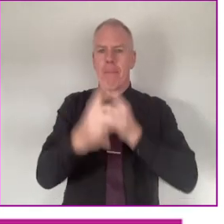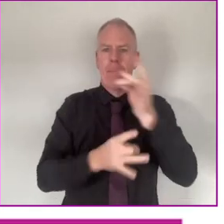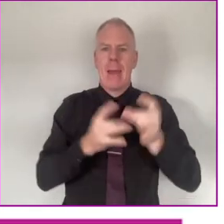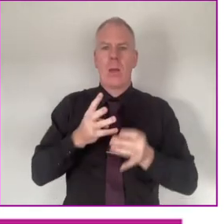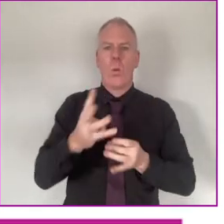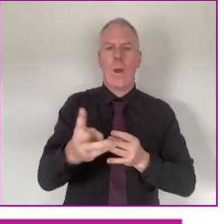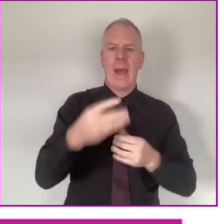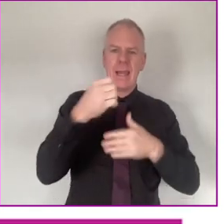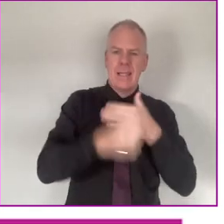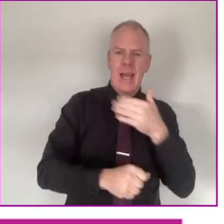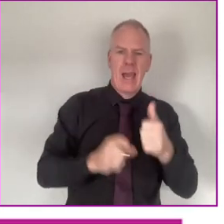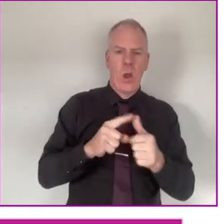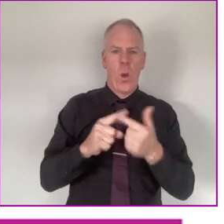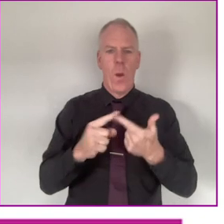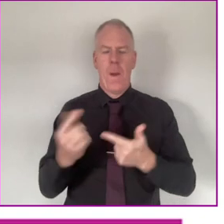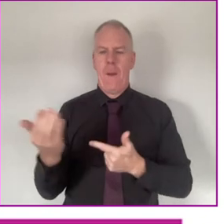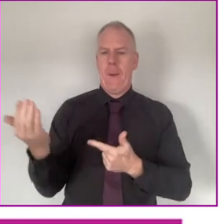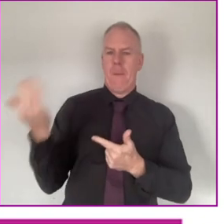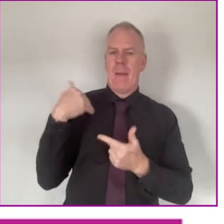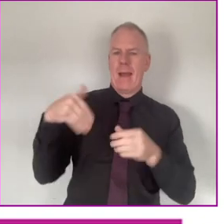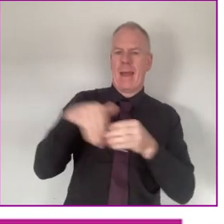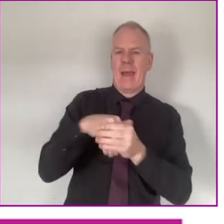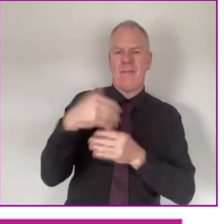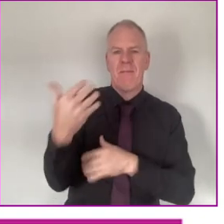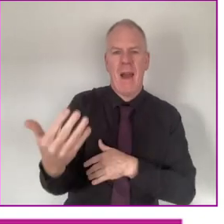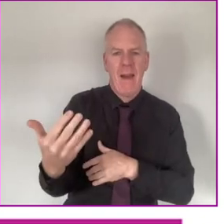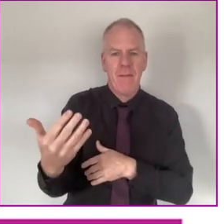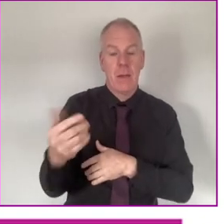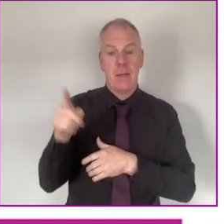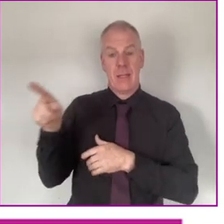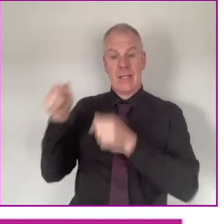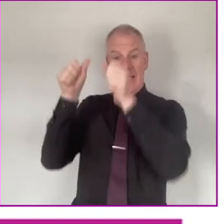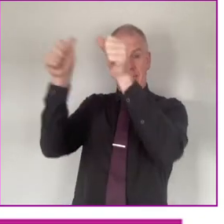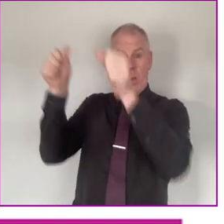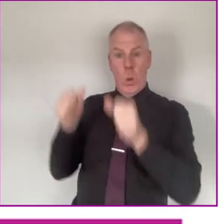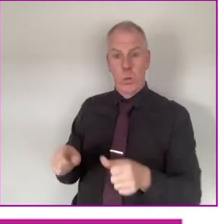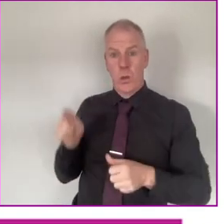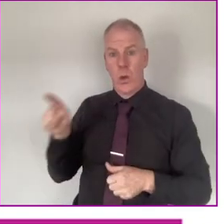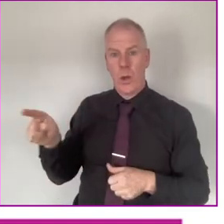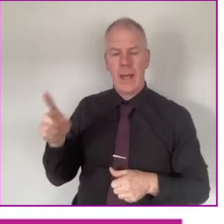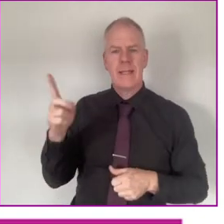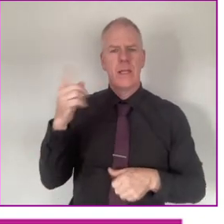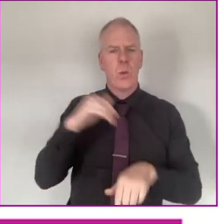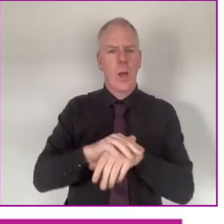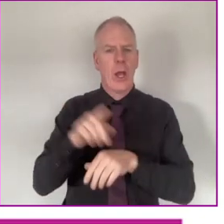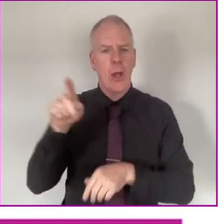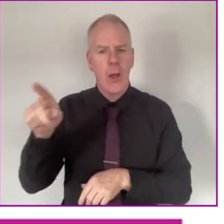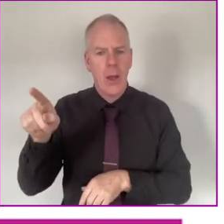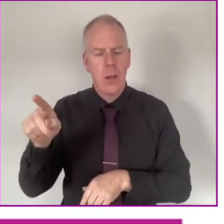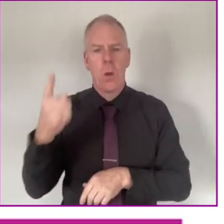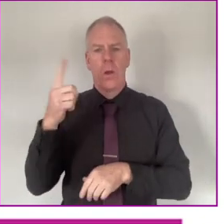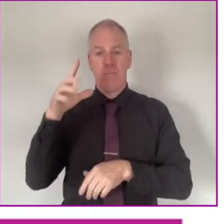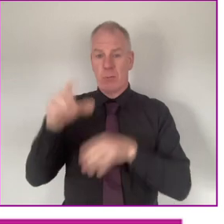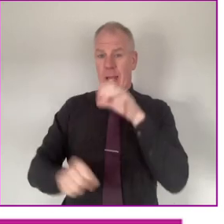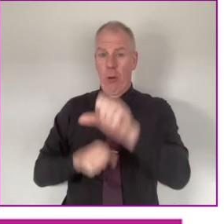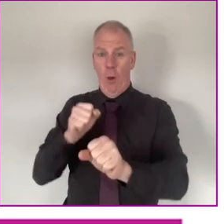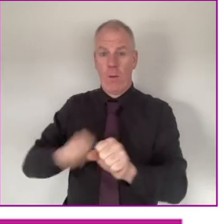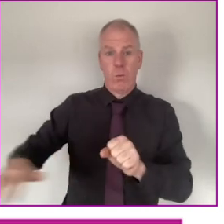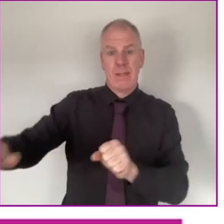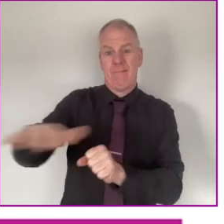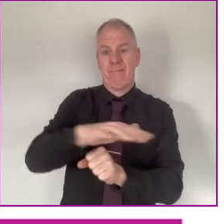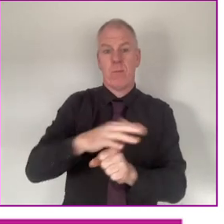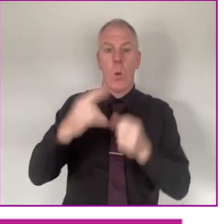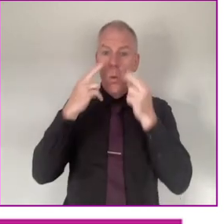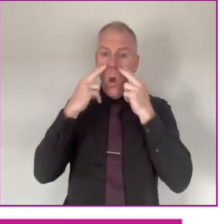Make Way Day and Back in Five. That's a sign there that we did a spot in Nace where we took